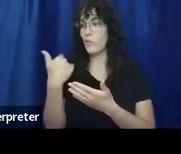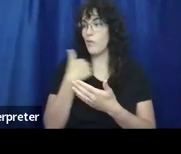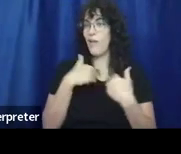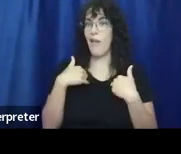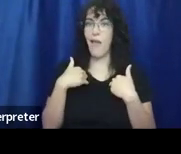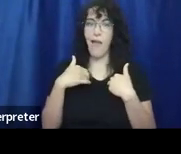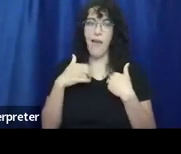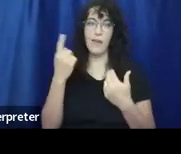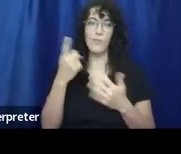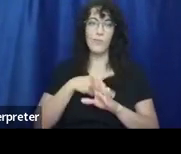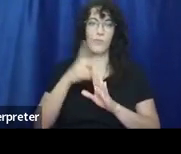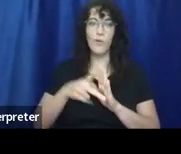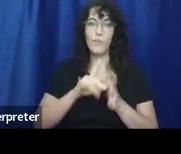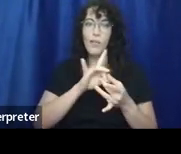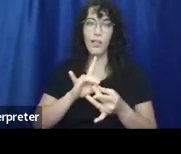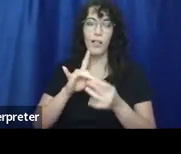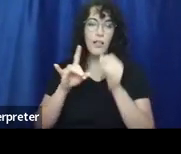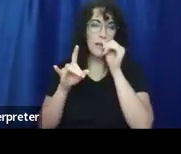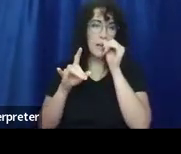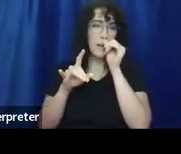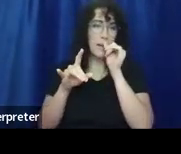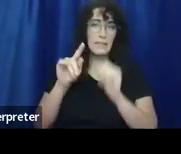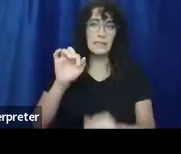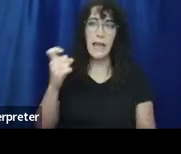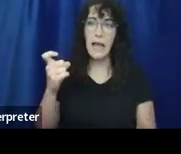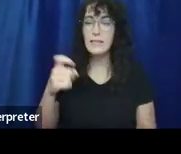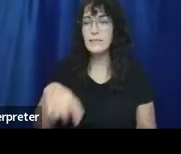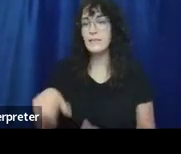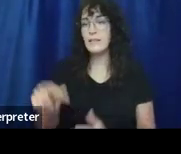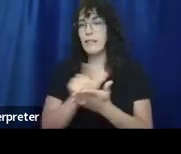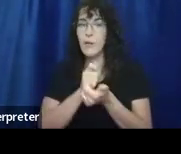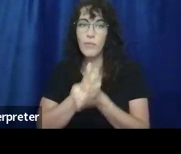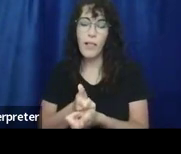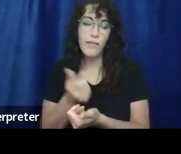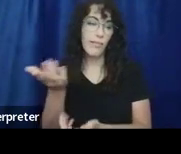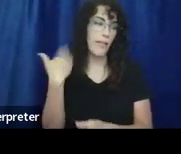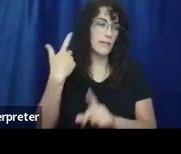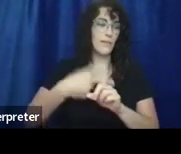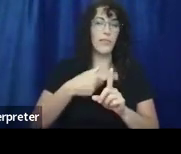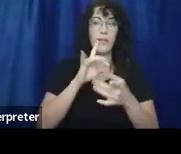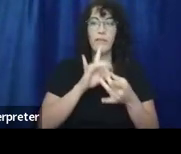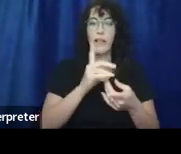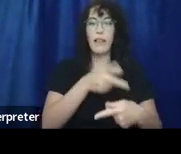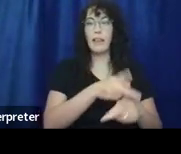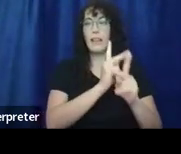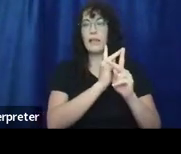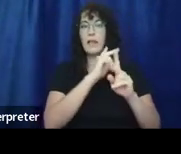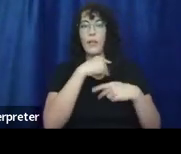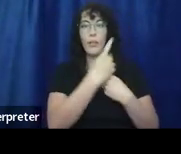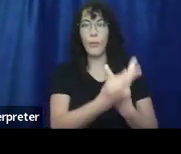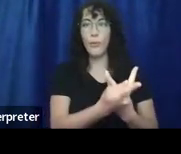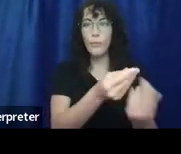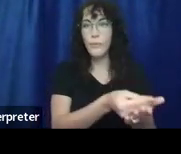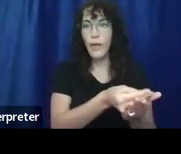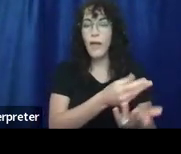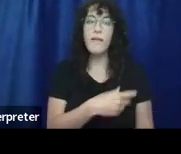legal compliance if you're starting a creative business. We had a program last month that's all about lending and loans in the creative sector. And we have some really